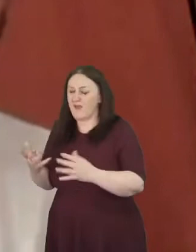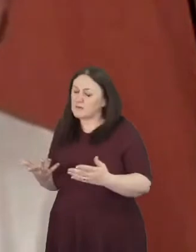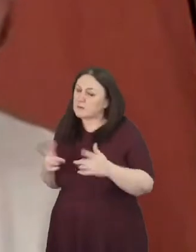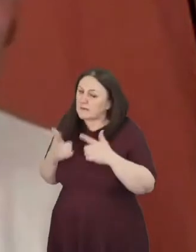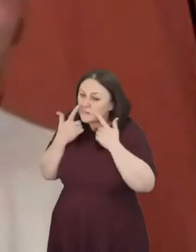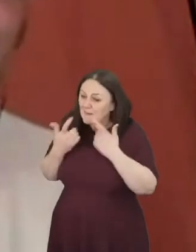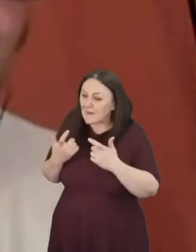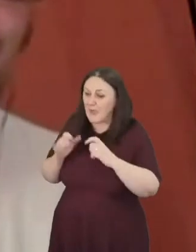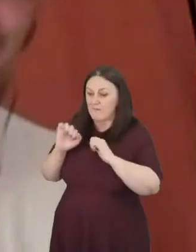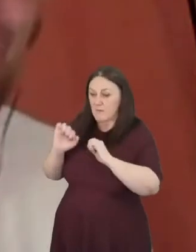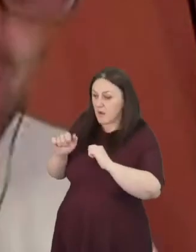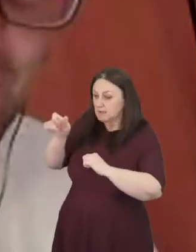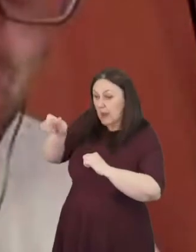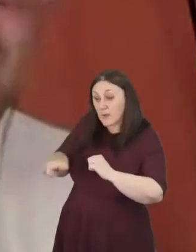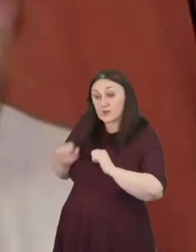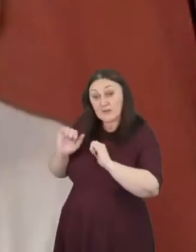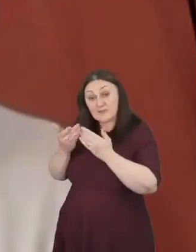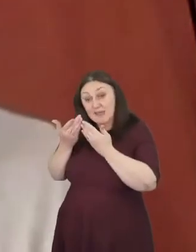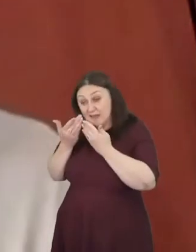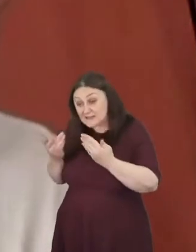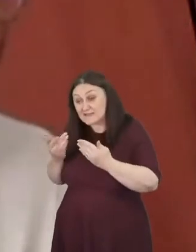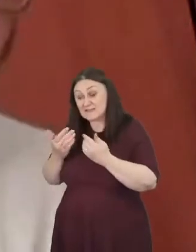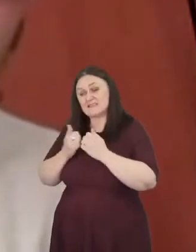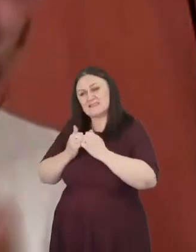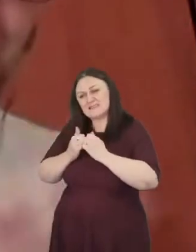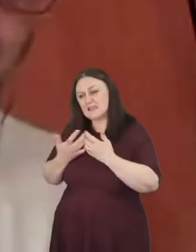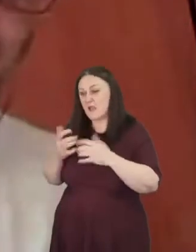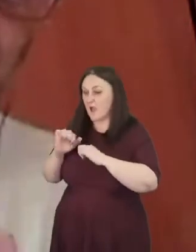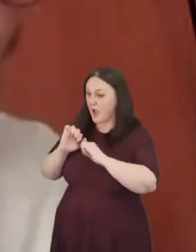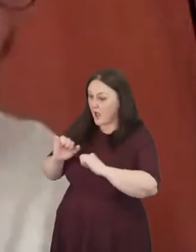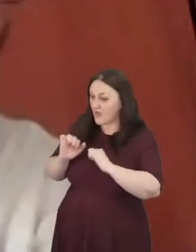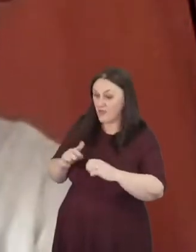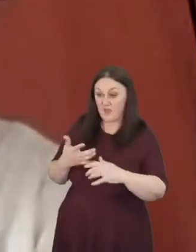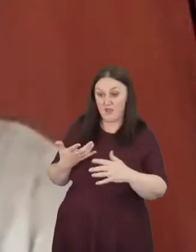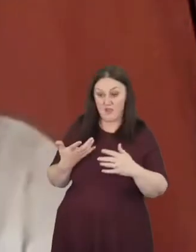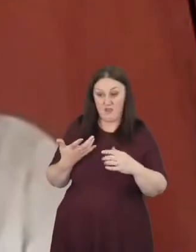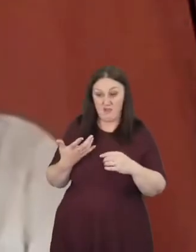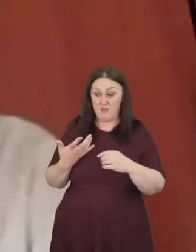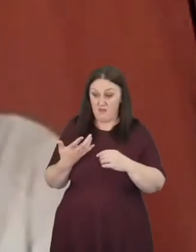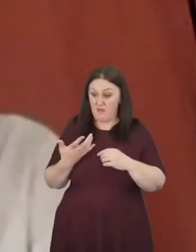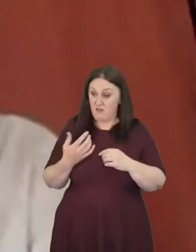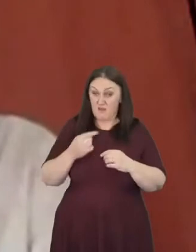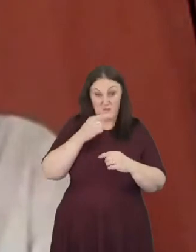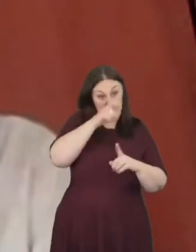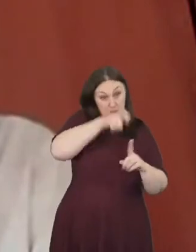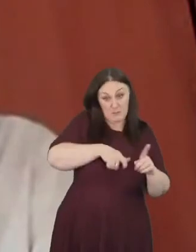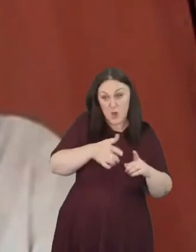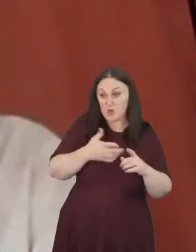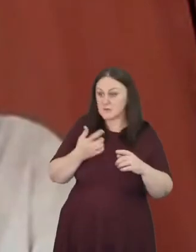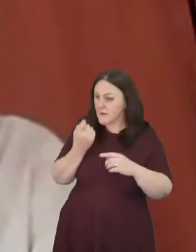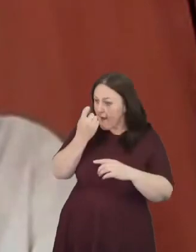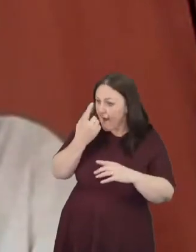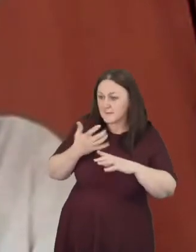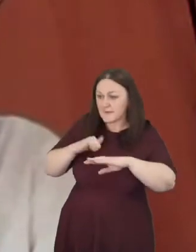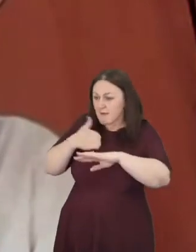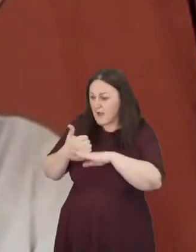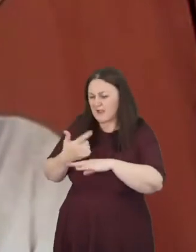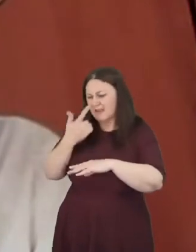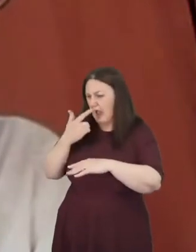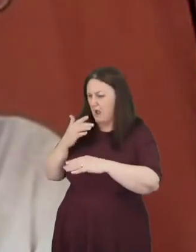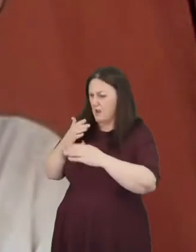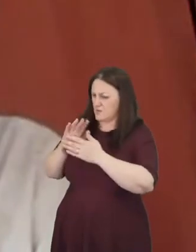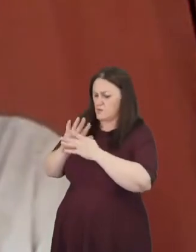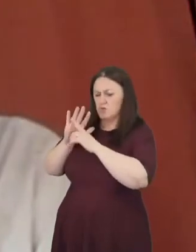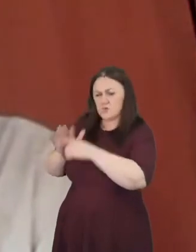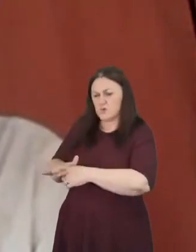credibility or even their fundraising can come at the cost of another person's dignity um so we certainly don't want to ever